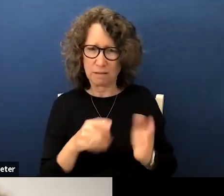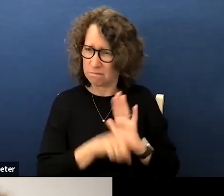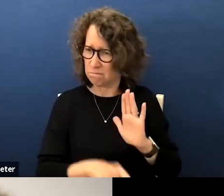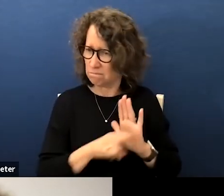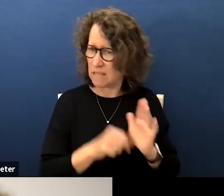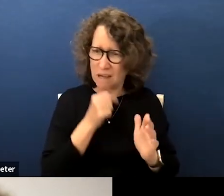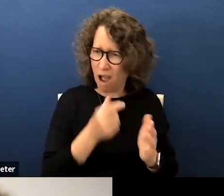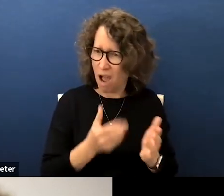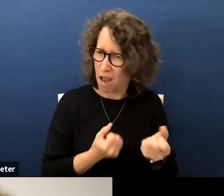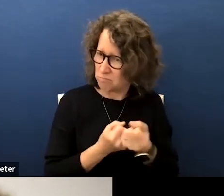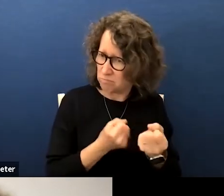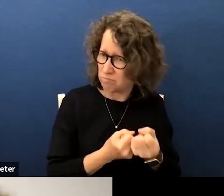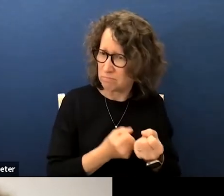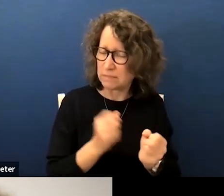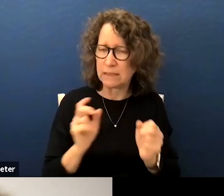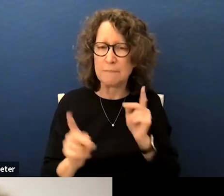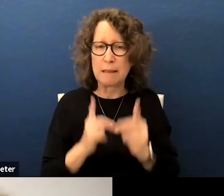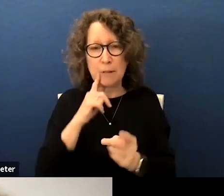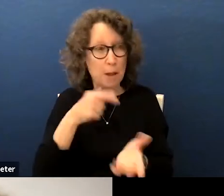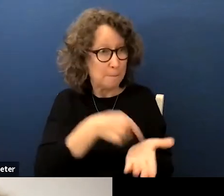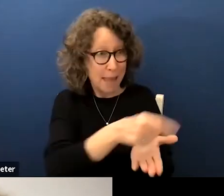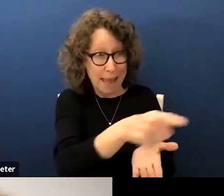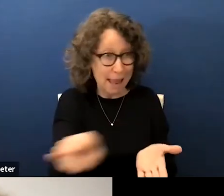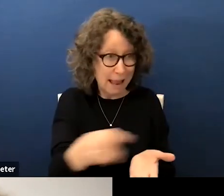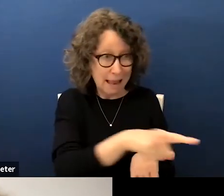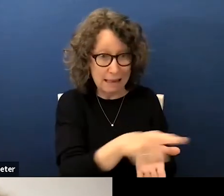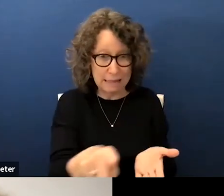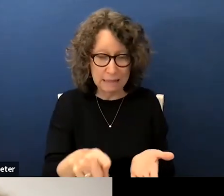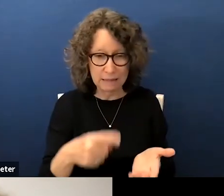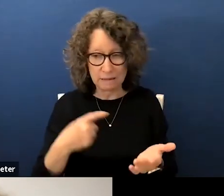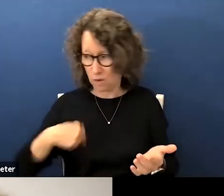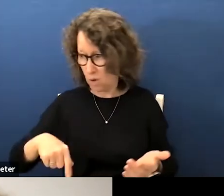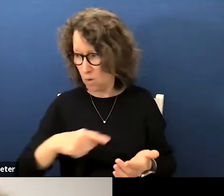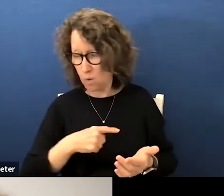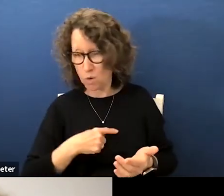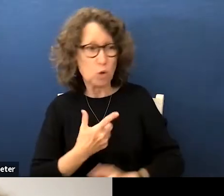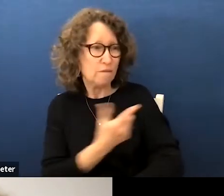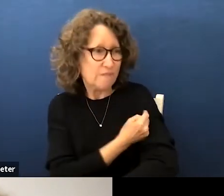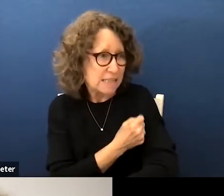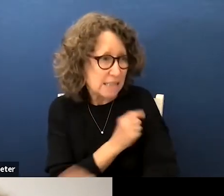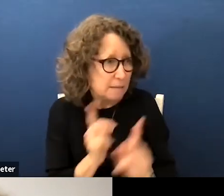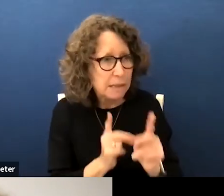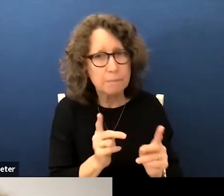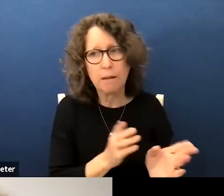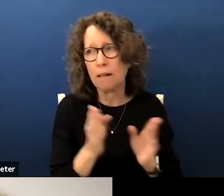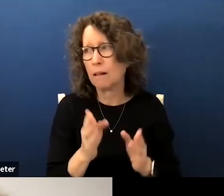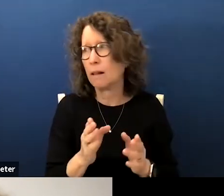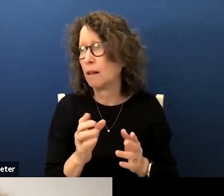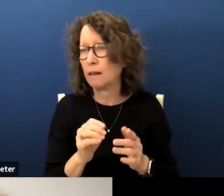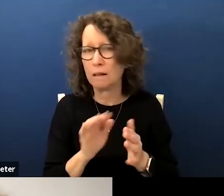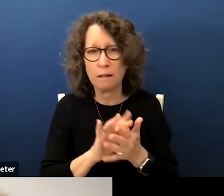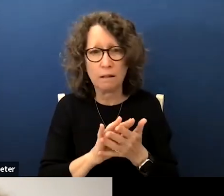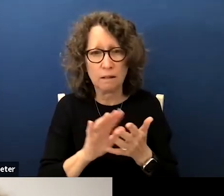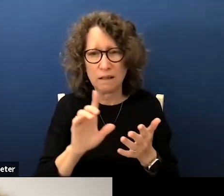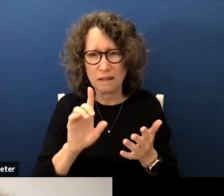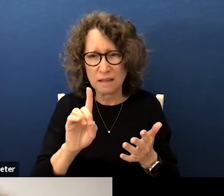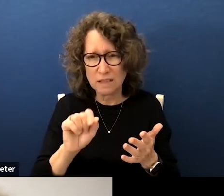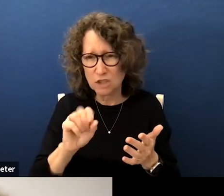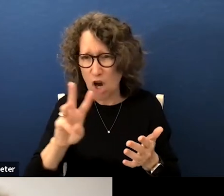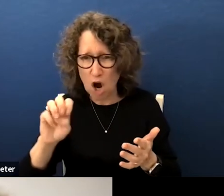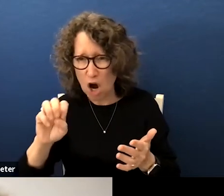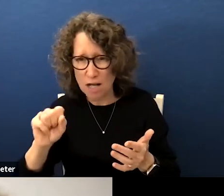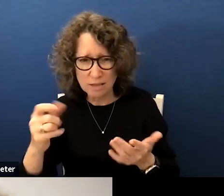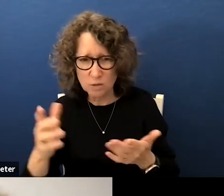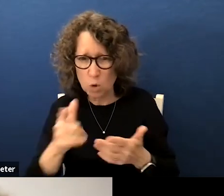and besides the people that are getting paid um you know to to vaccinate people like da's and all them and all like whoever's